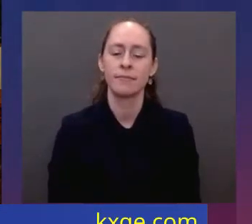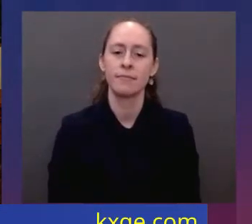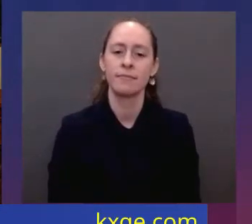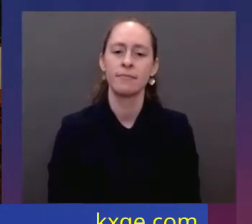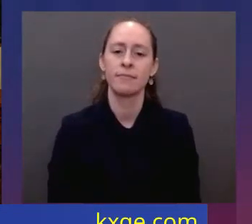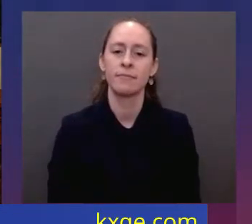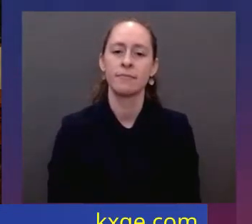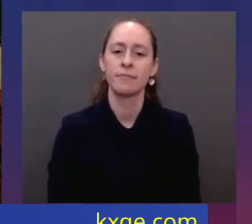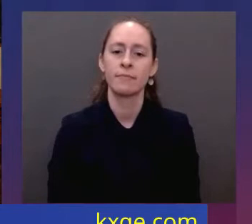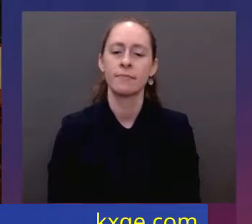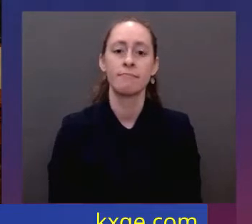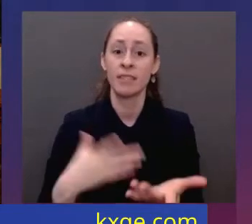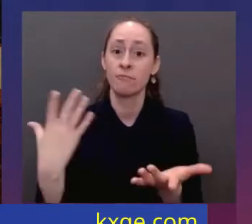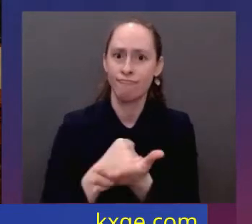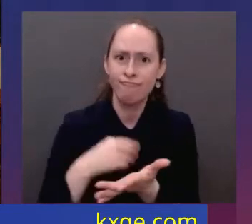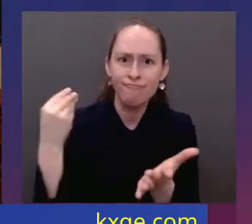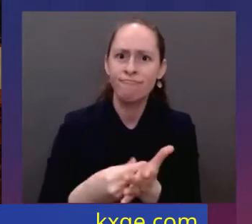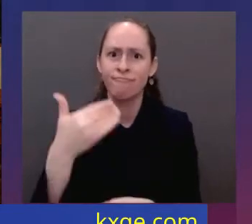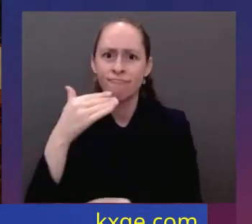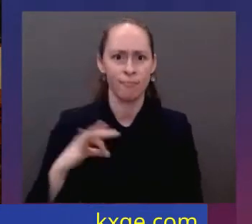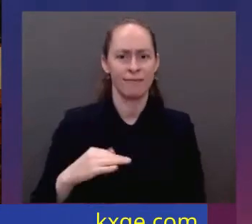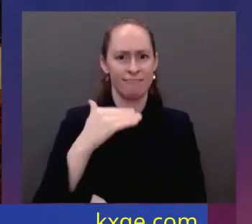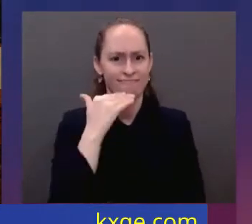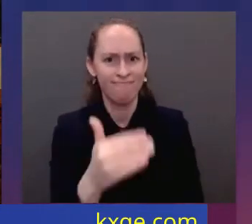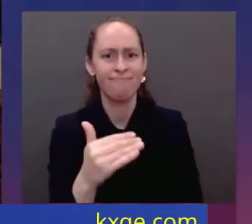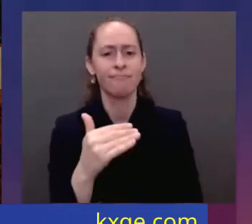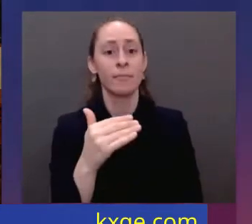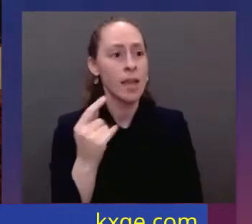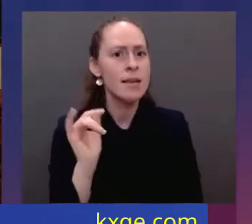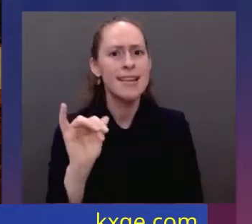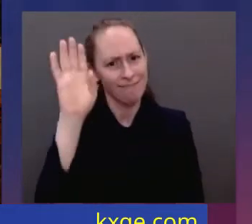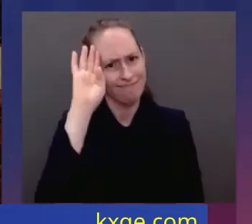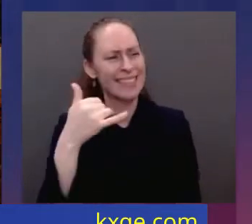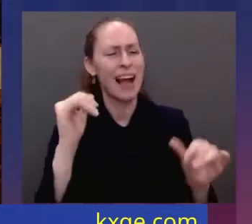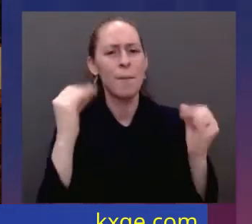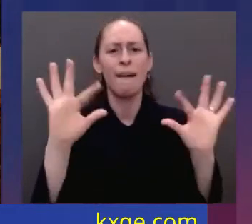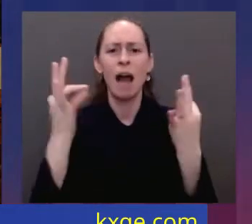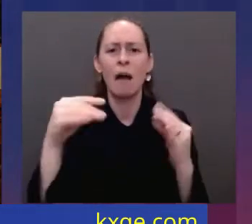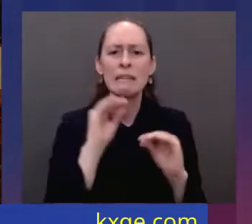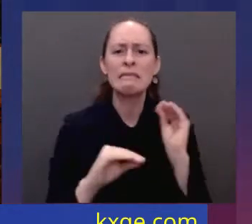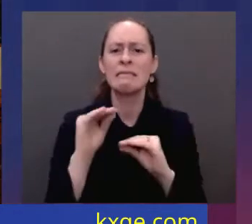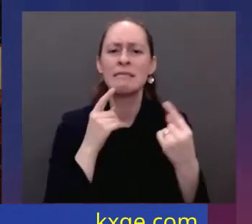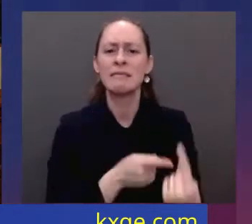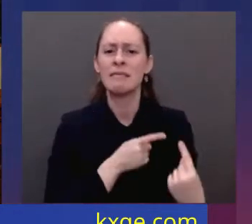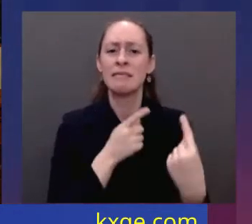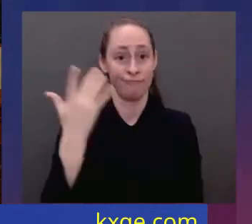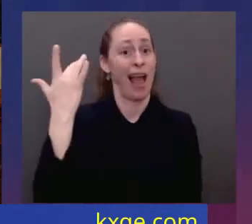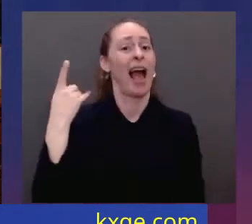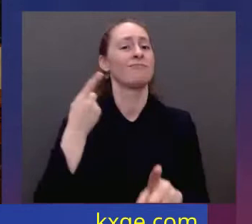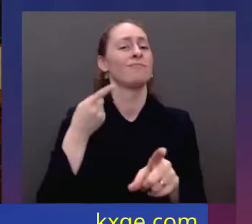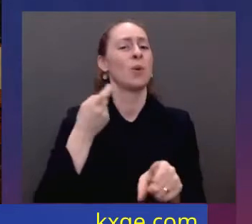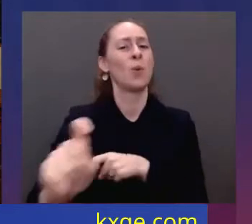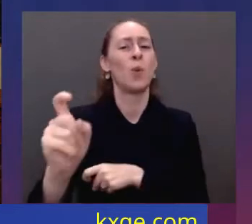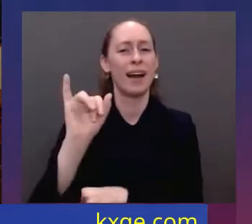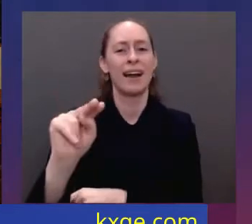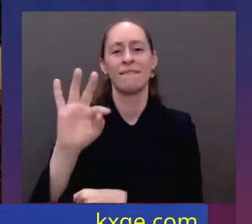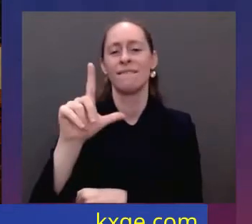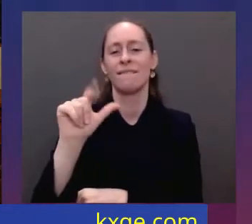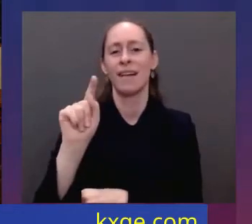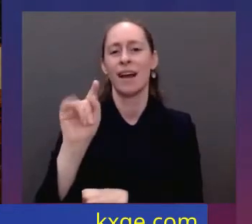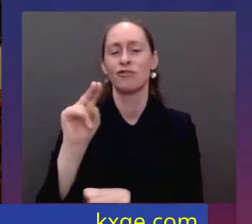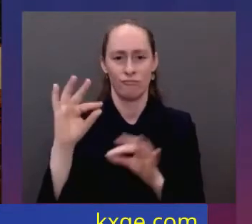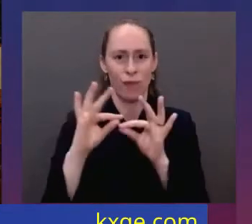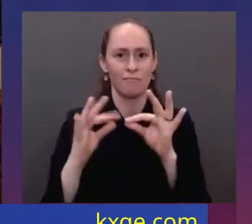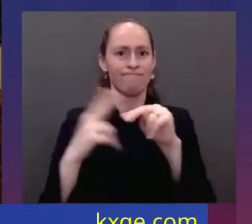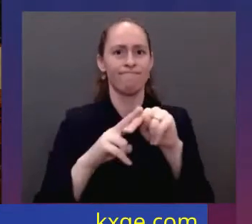too many families are struggling to keep up with their bills. Inflation is robbing them of gains they thought otherwise they would be able to feel. I get it. That's why my top